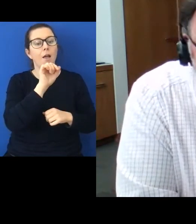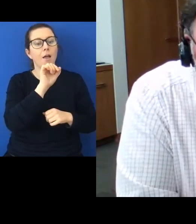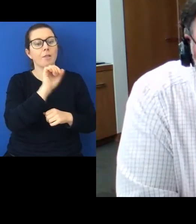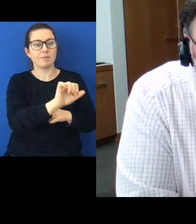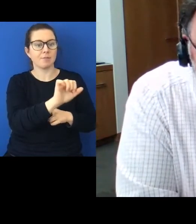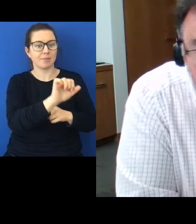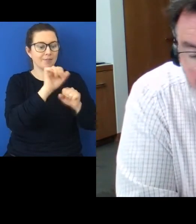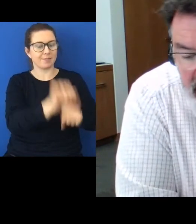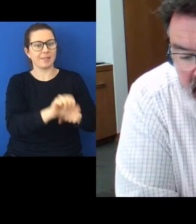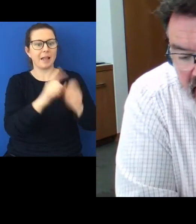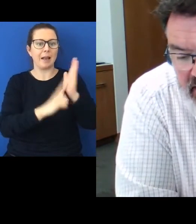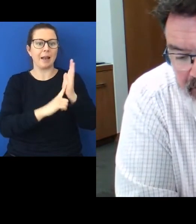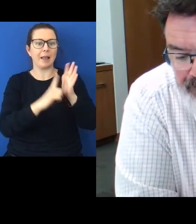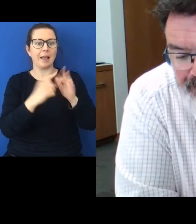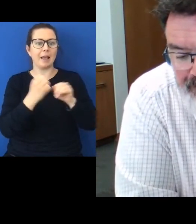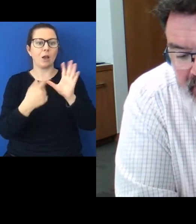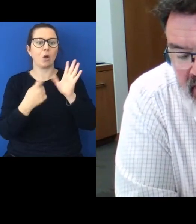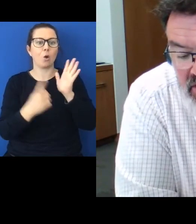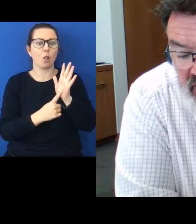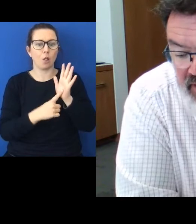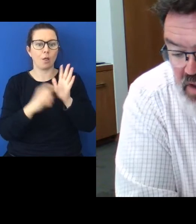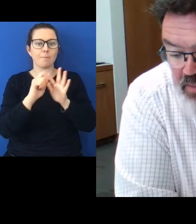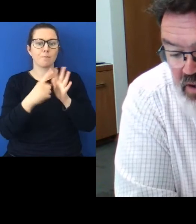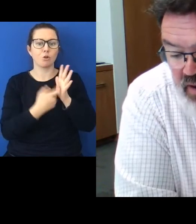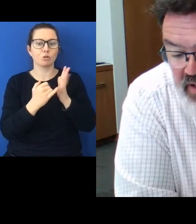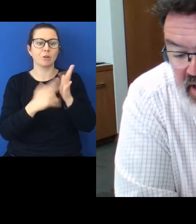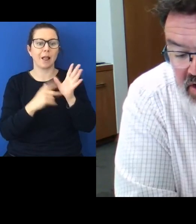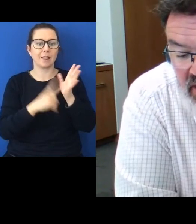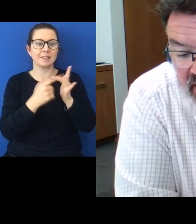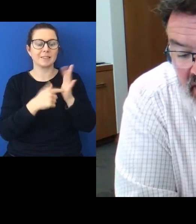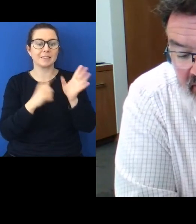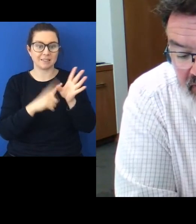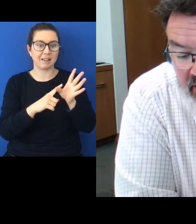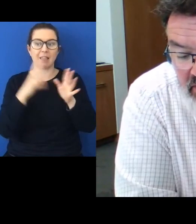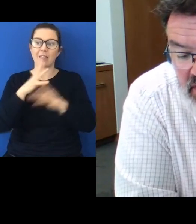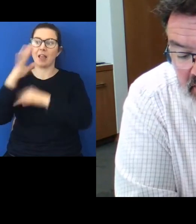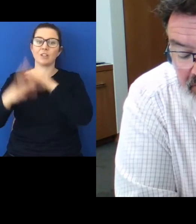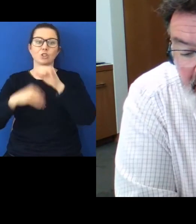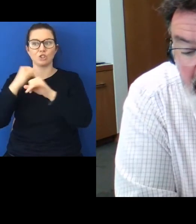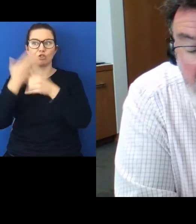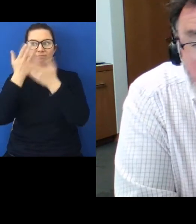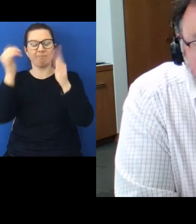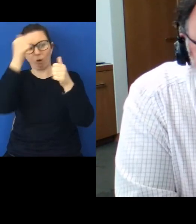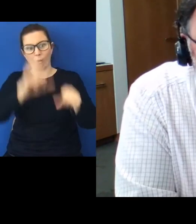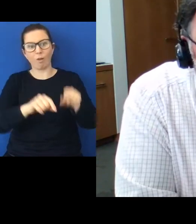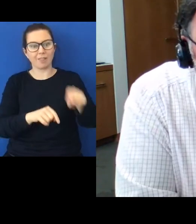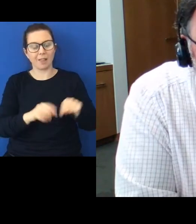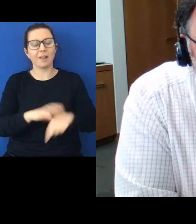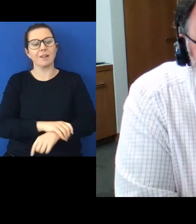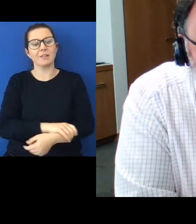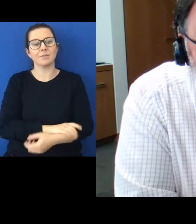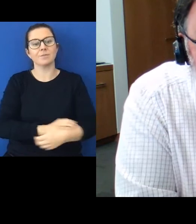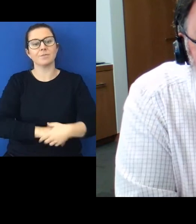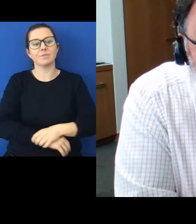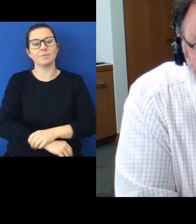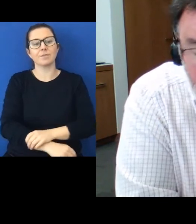personality legal personality and is often spoken of internationally for that reason. But there are a few things